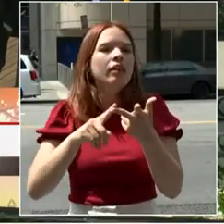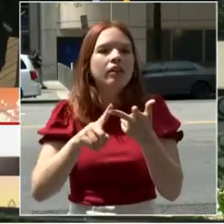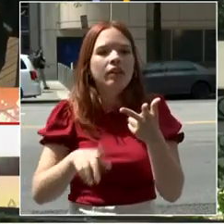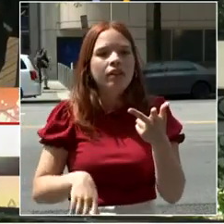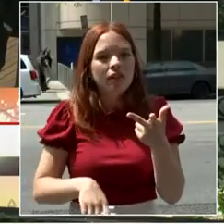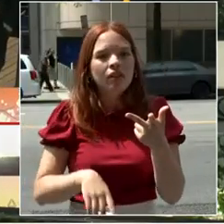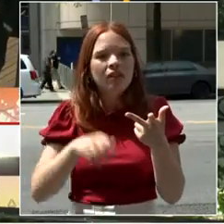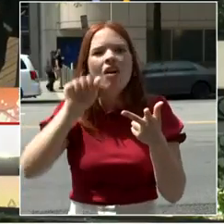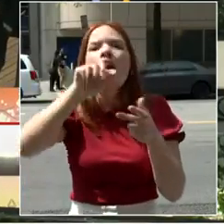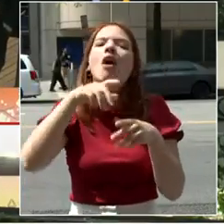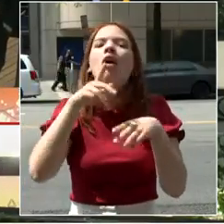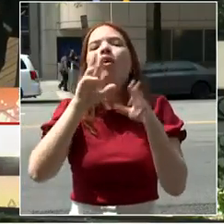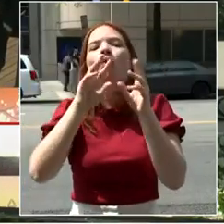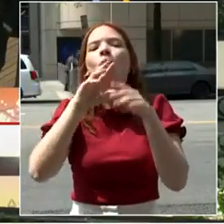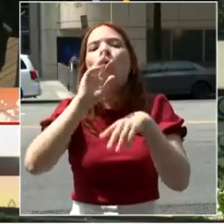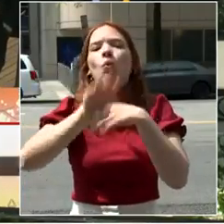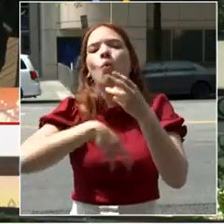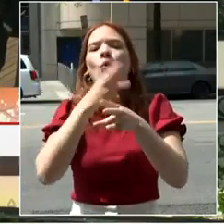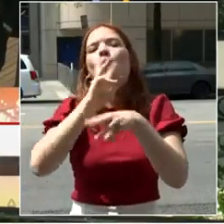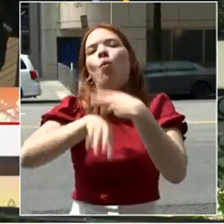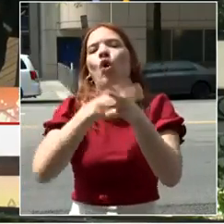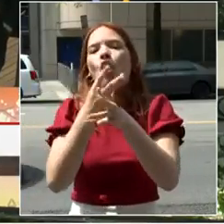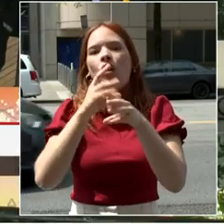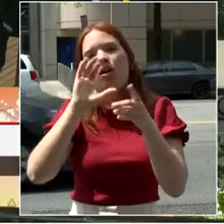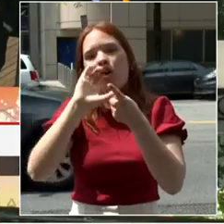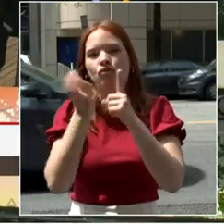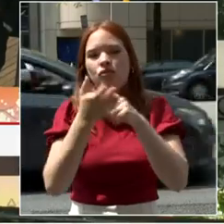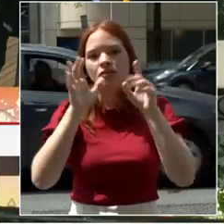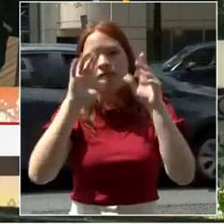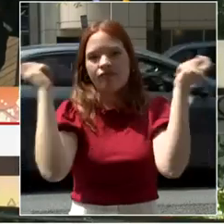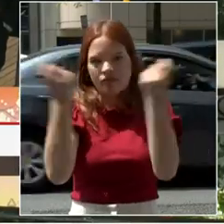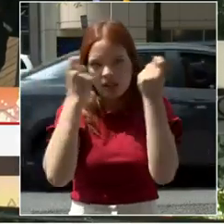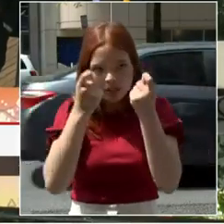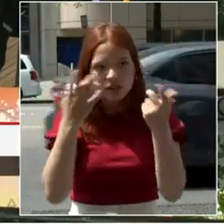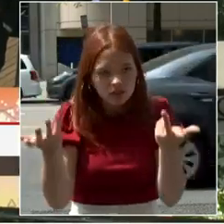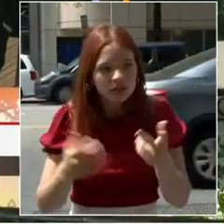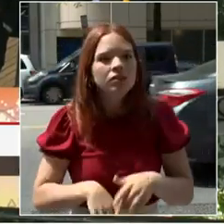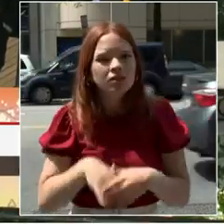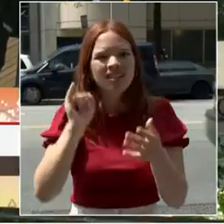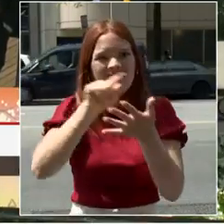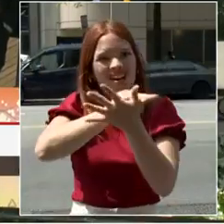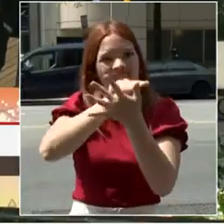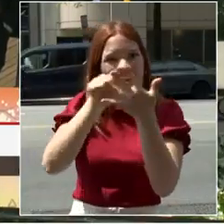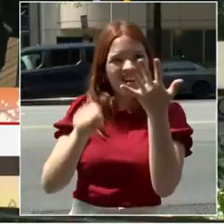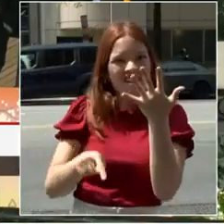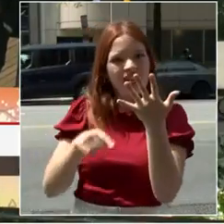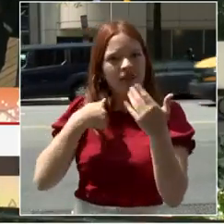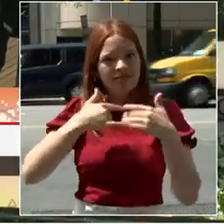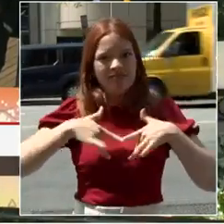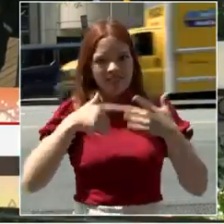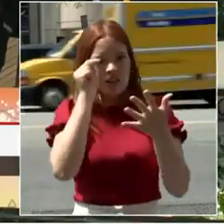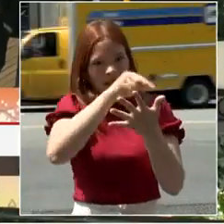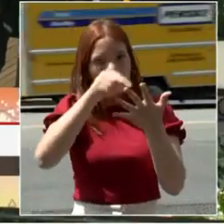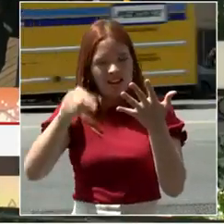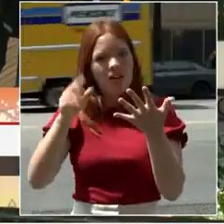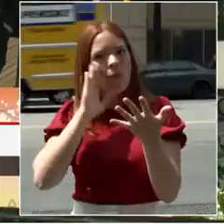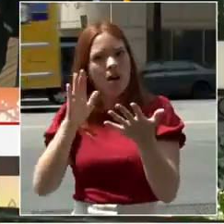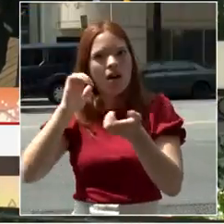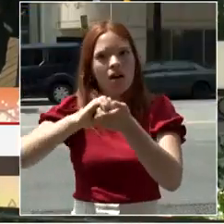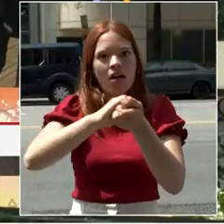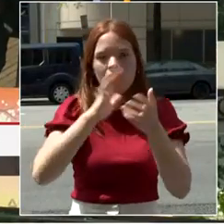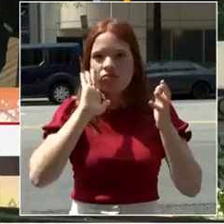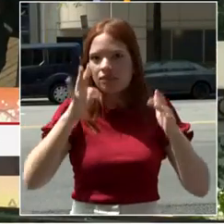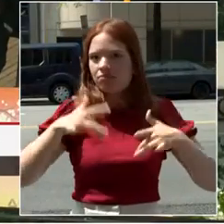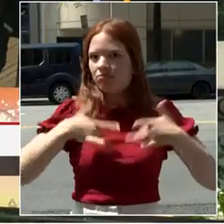in the National Mall this fall. So before the second vote, we will continue to work with our friends on the council